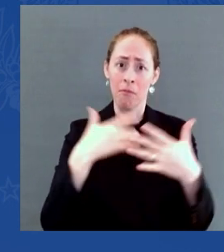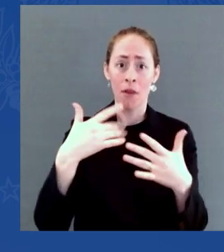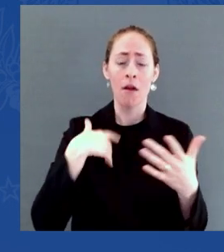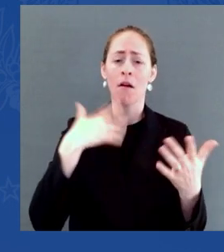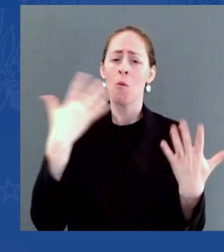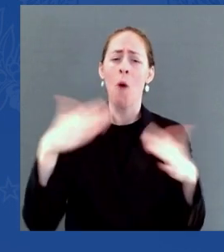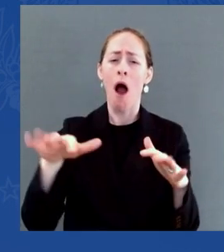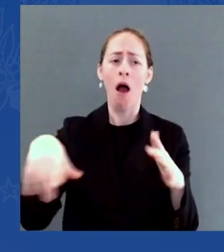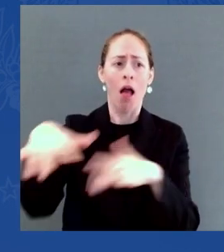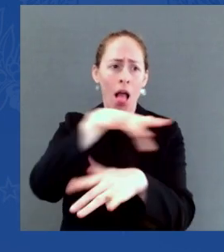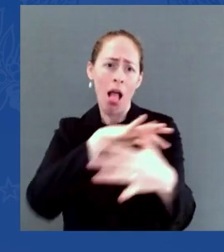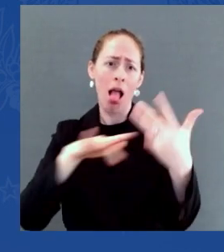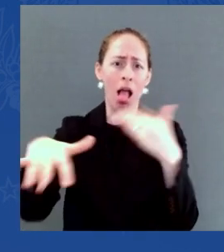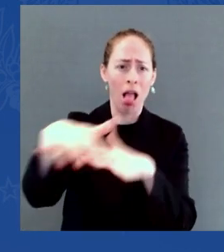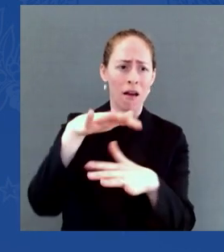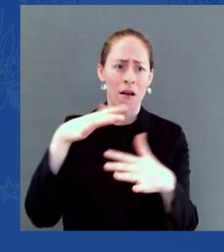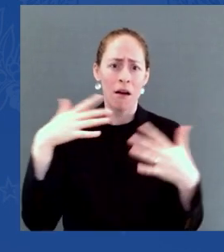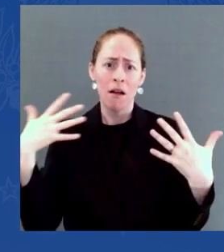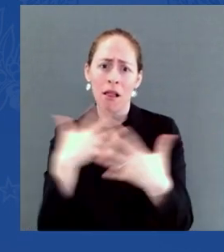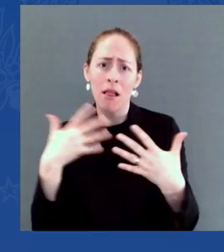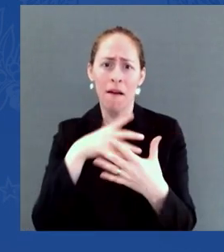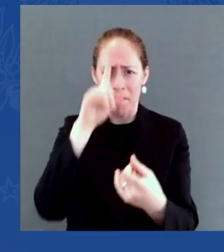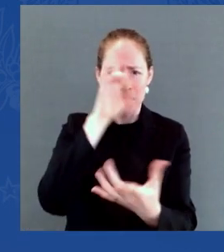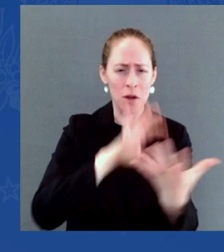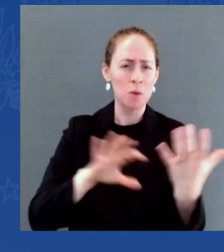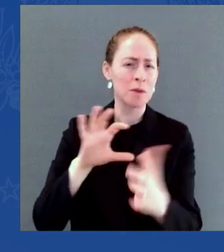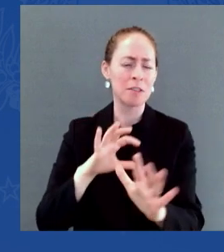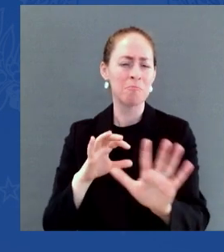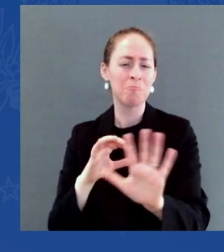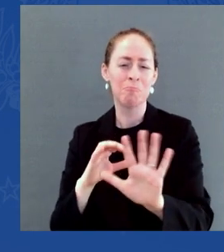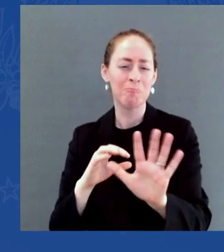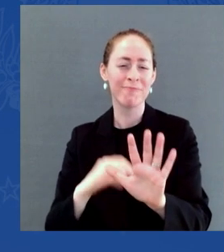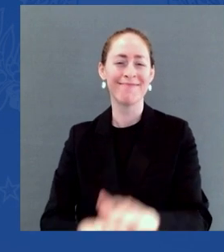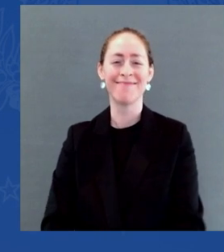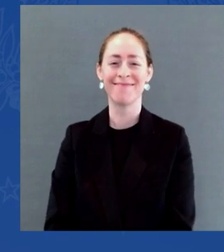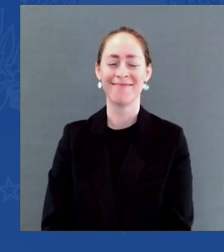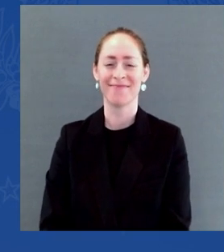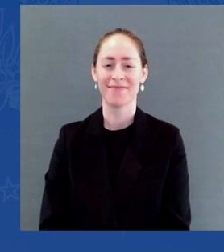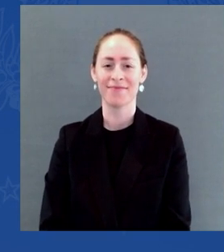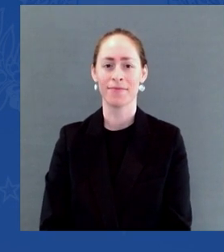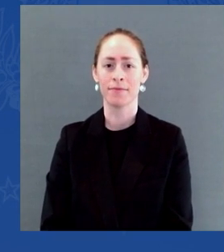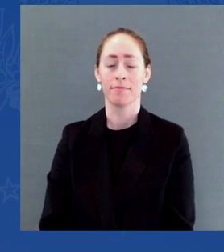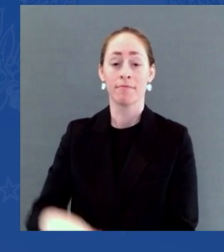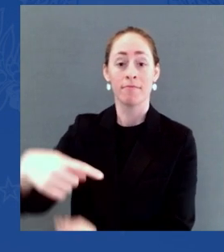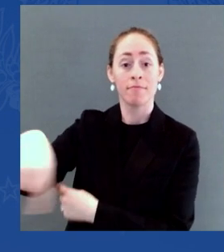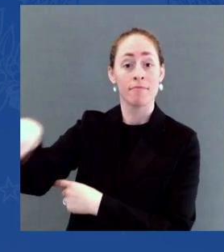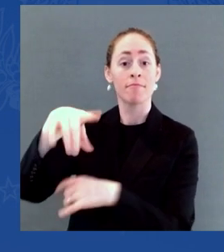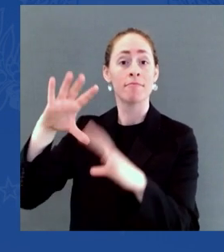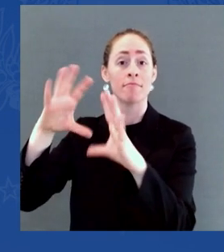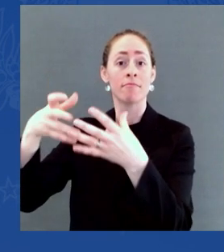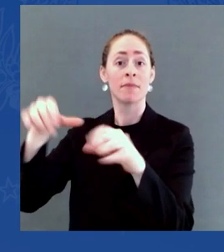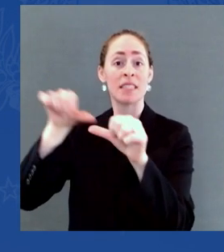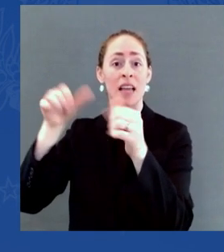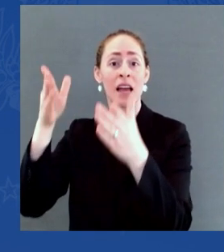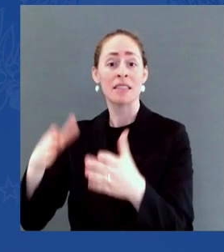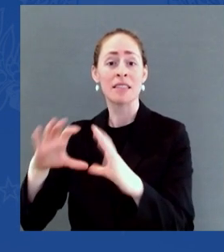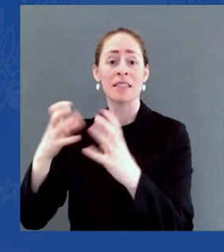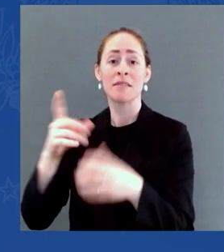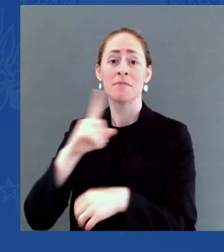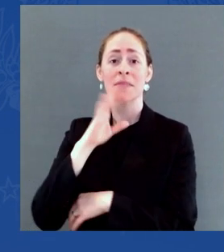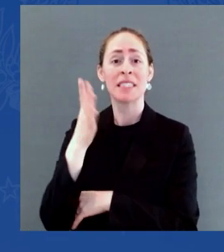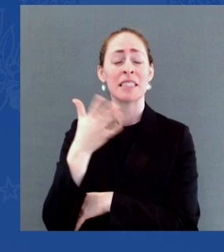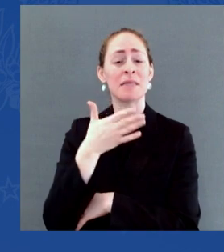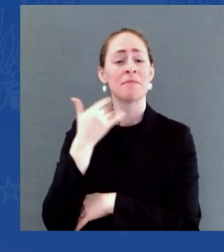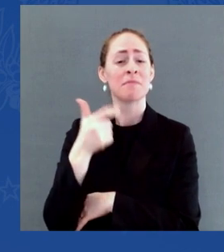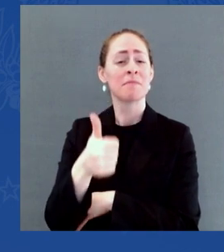against Omicron is getting a booster shot. Right now, about 135 million Americans are